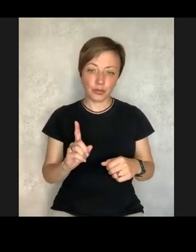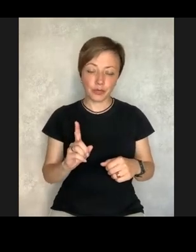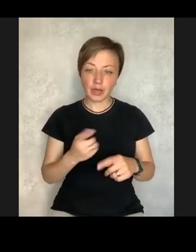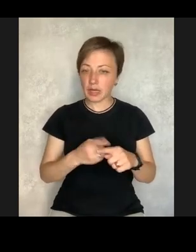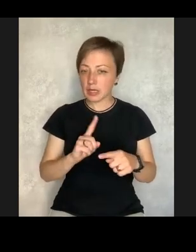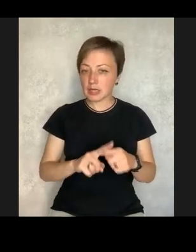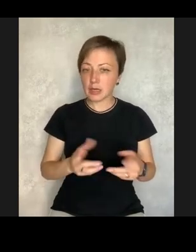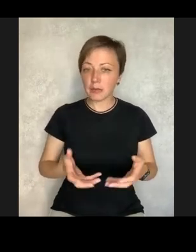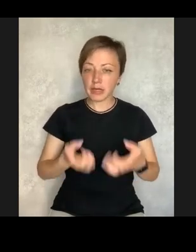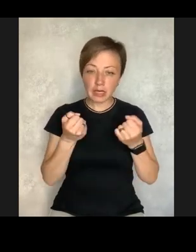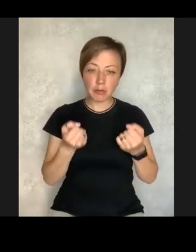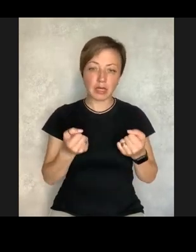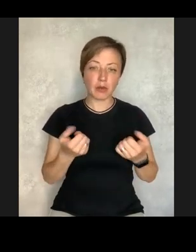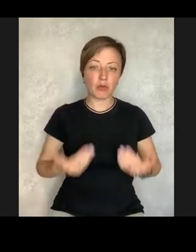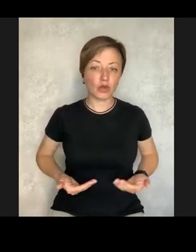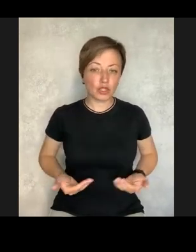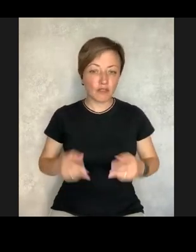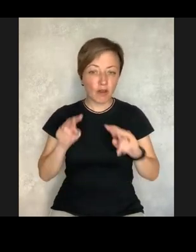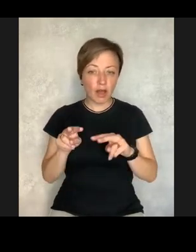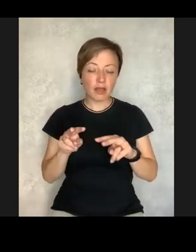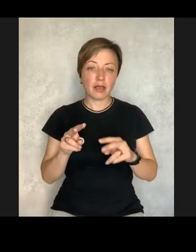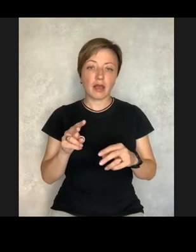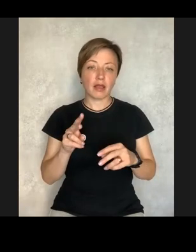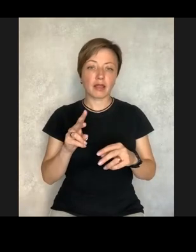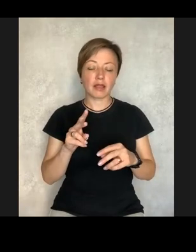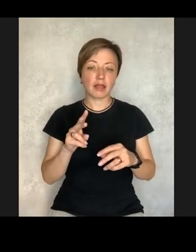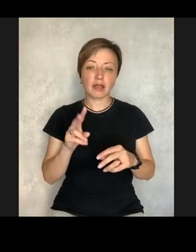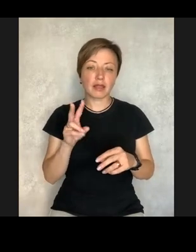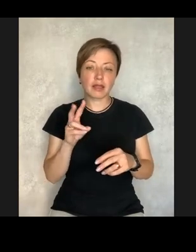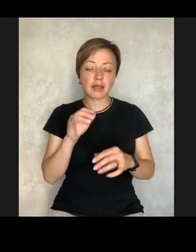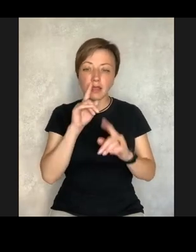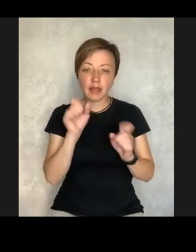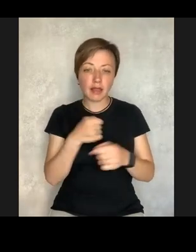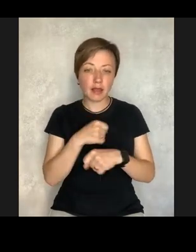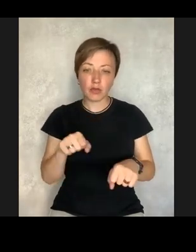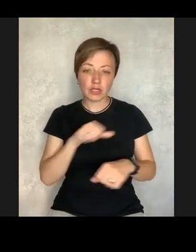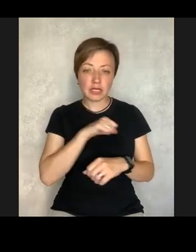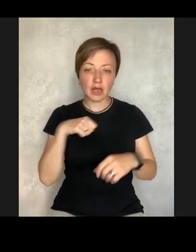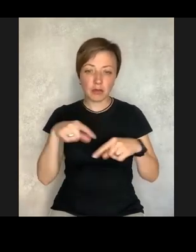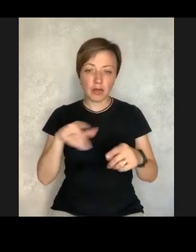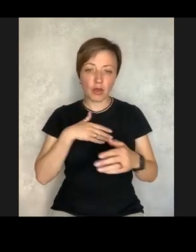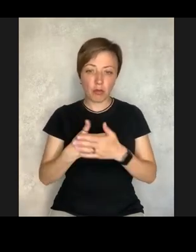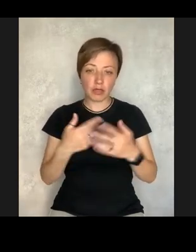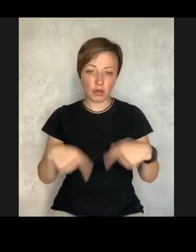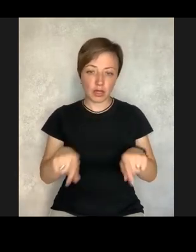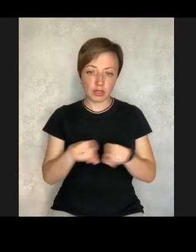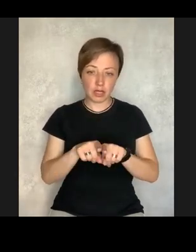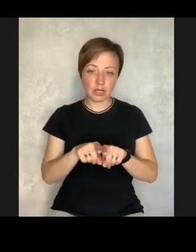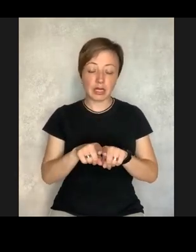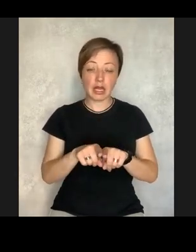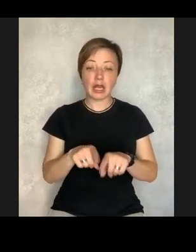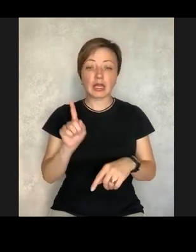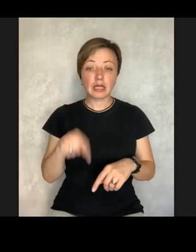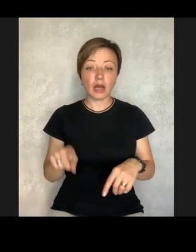for the government that the assisted living format could not be managed by the